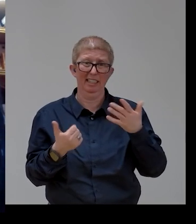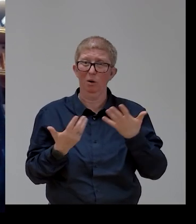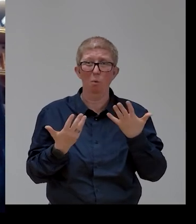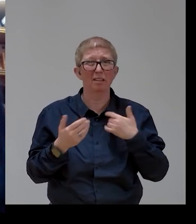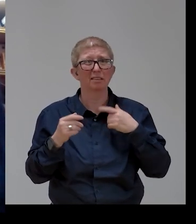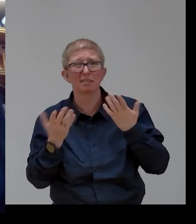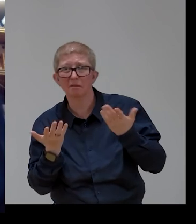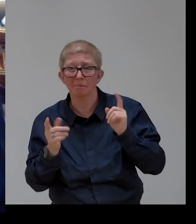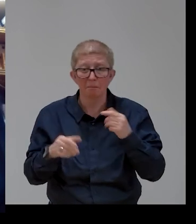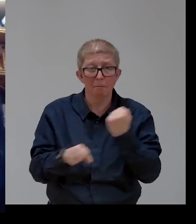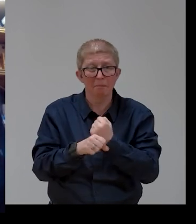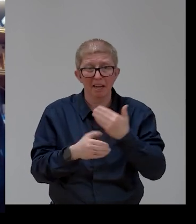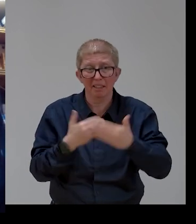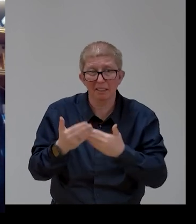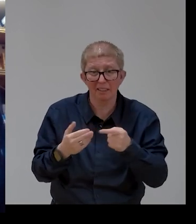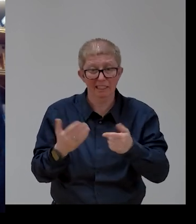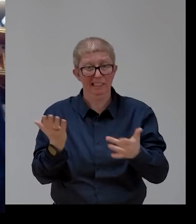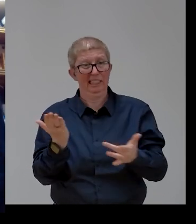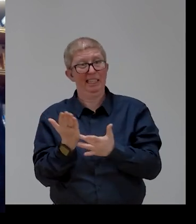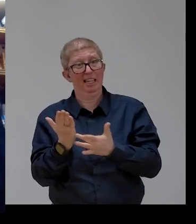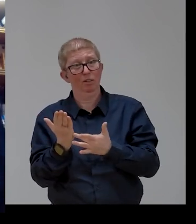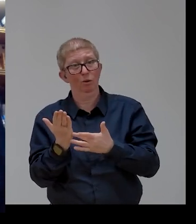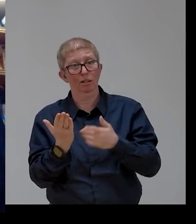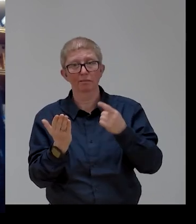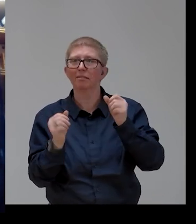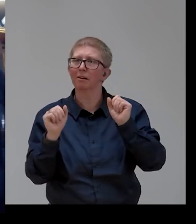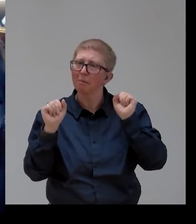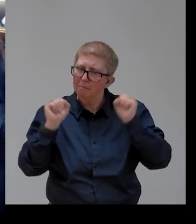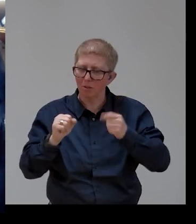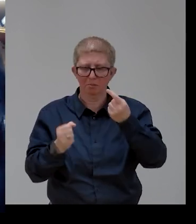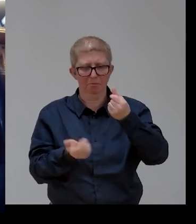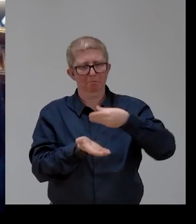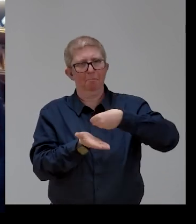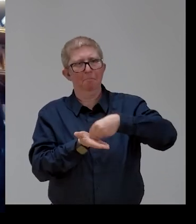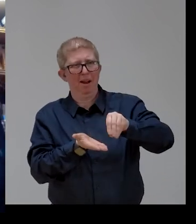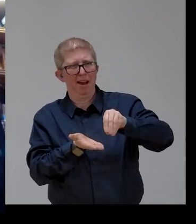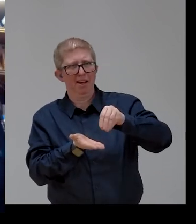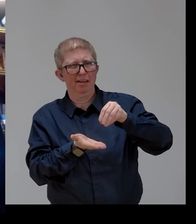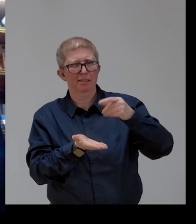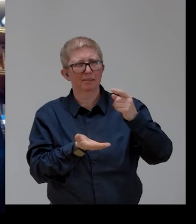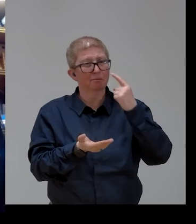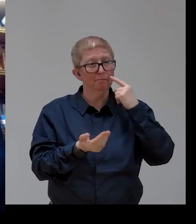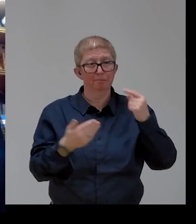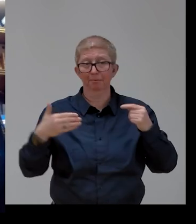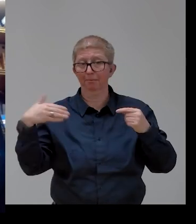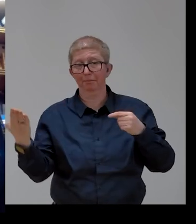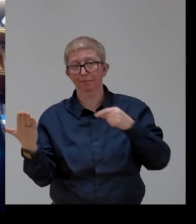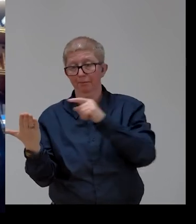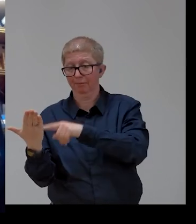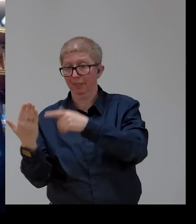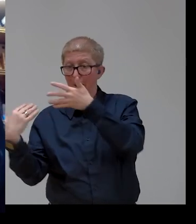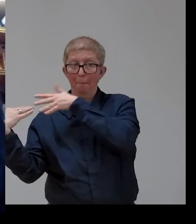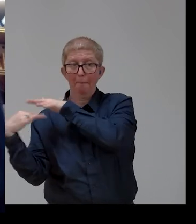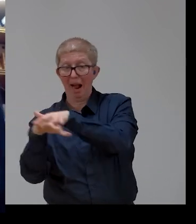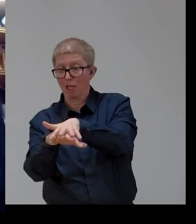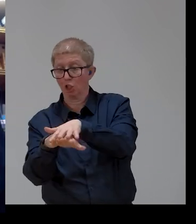technology affordable in two main categories of technology. Mainstream technology, which has to be made